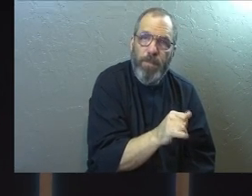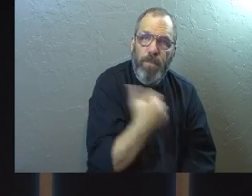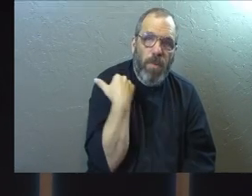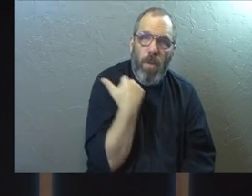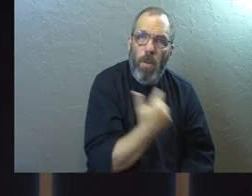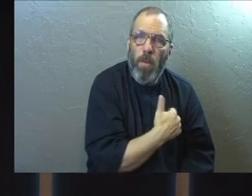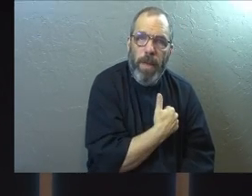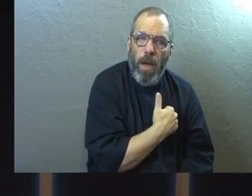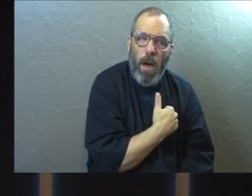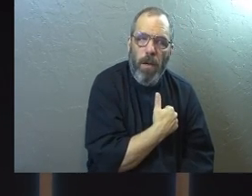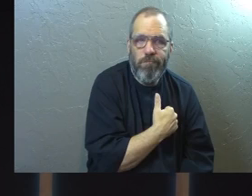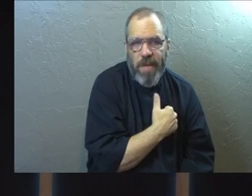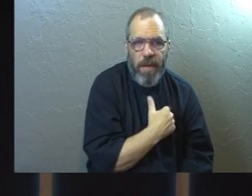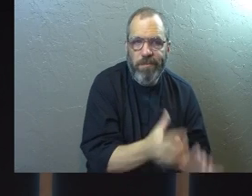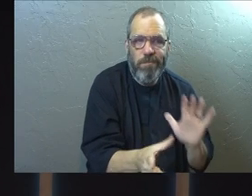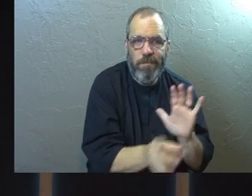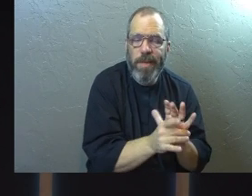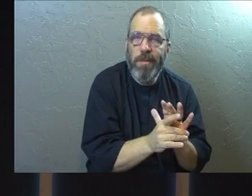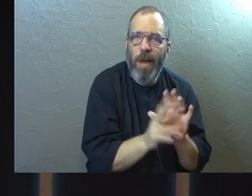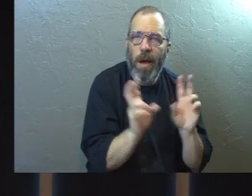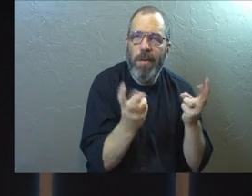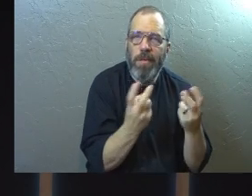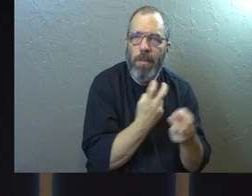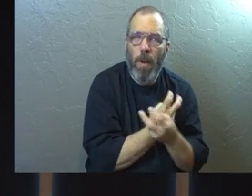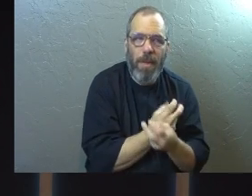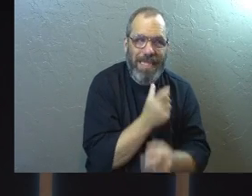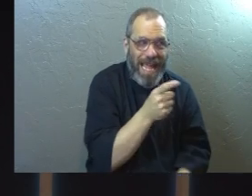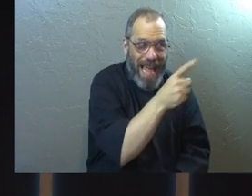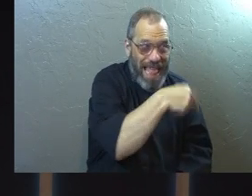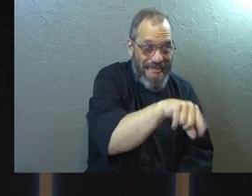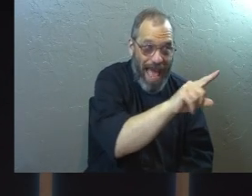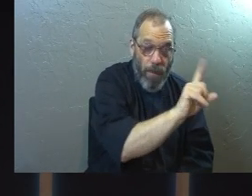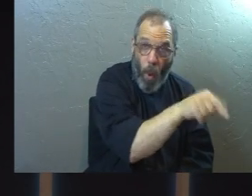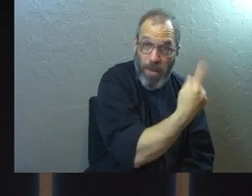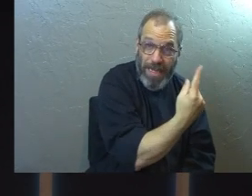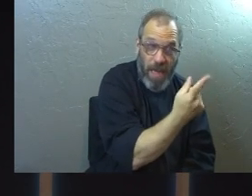we've all kind of picked our poison, actually. It's not just them.